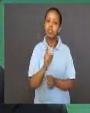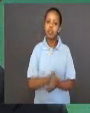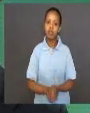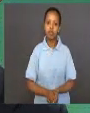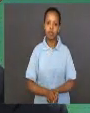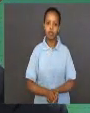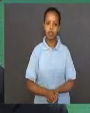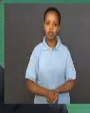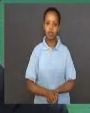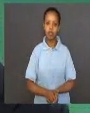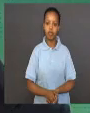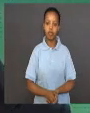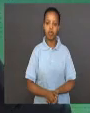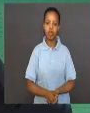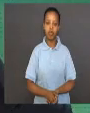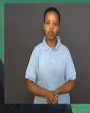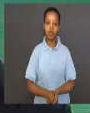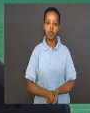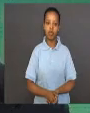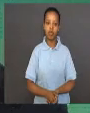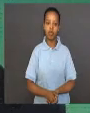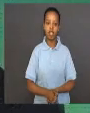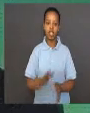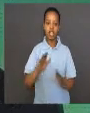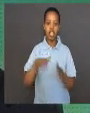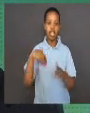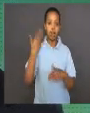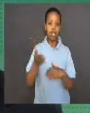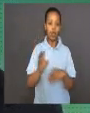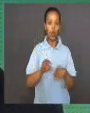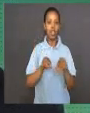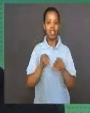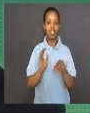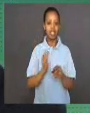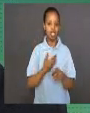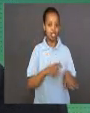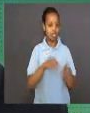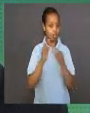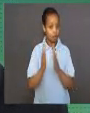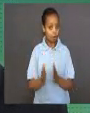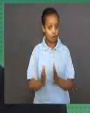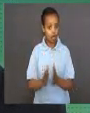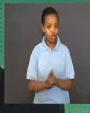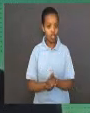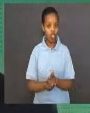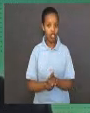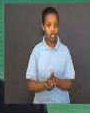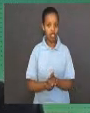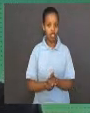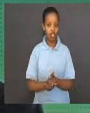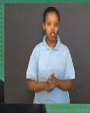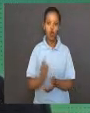For our next activity, students, can you name